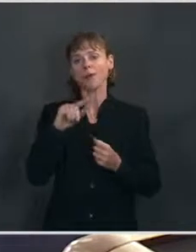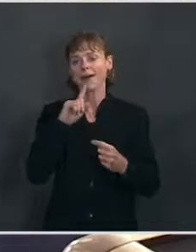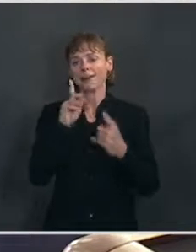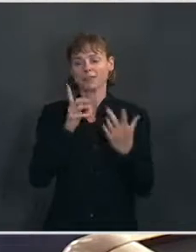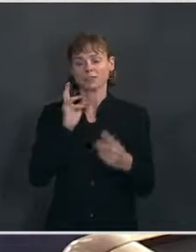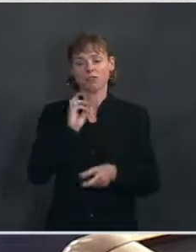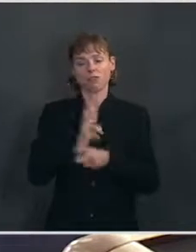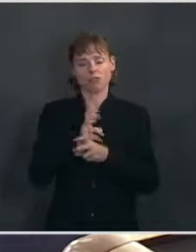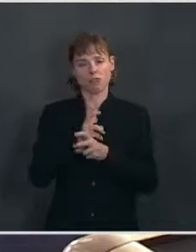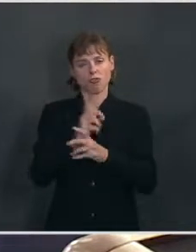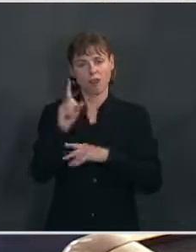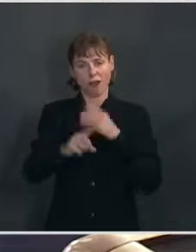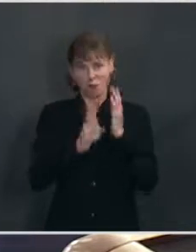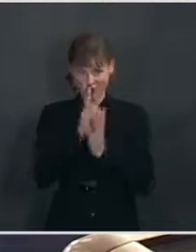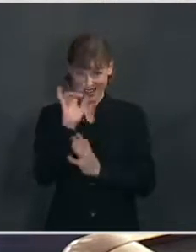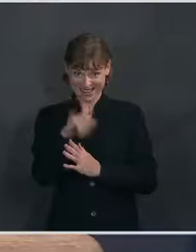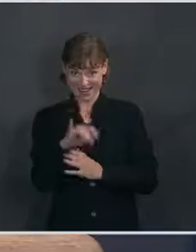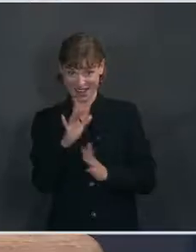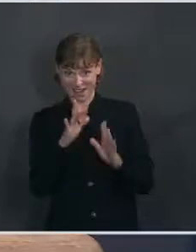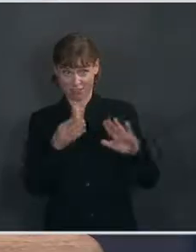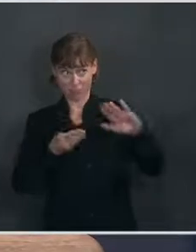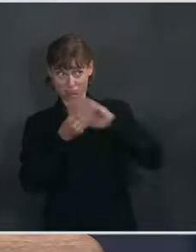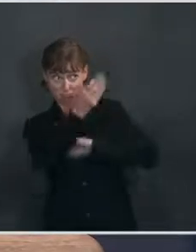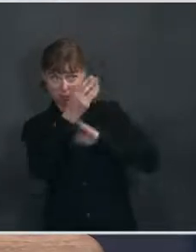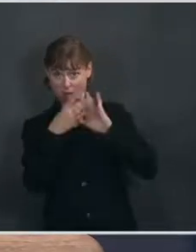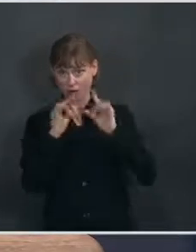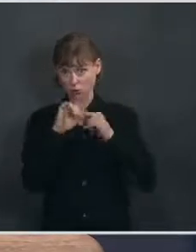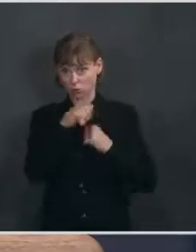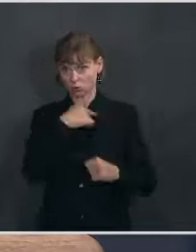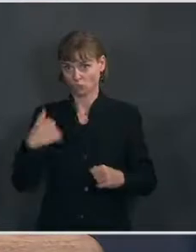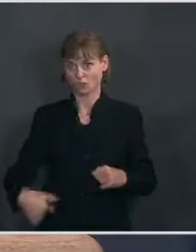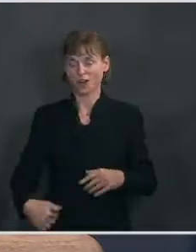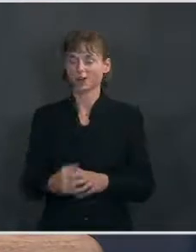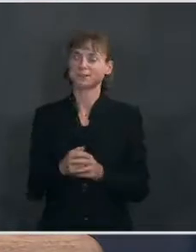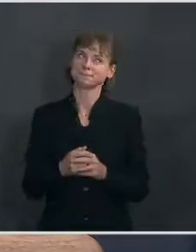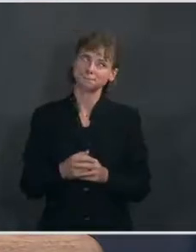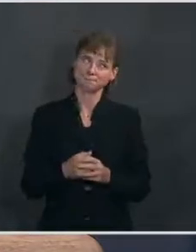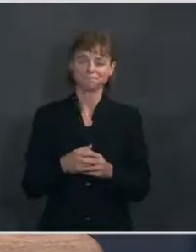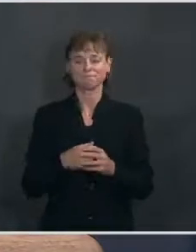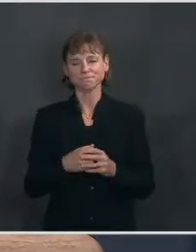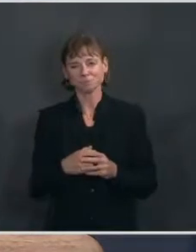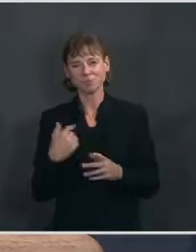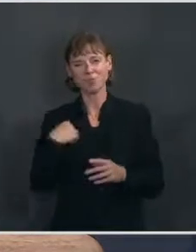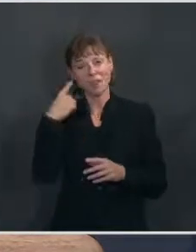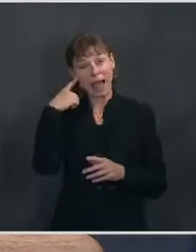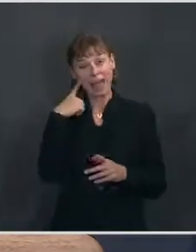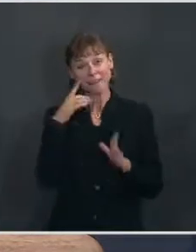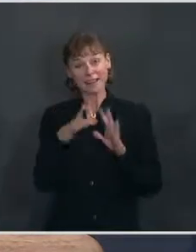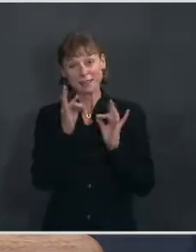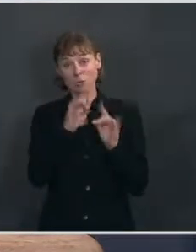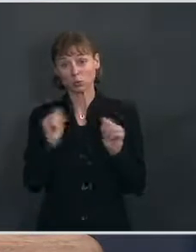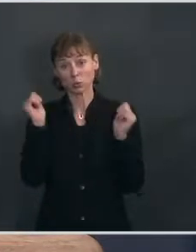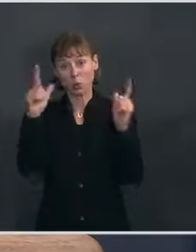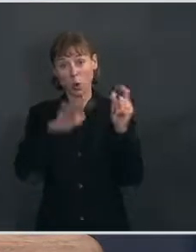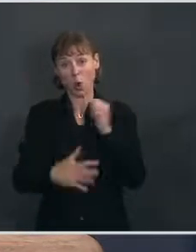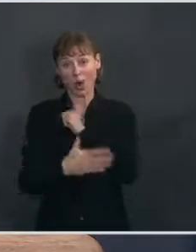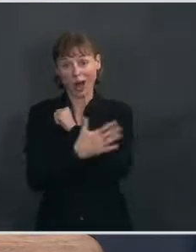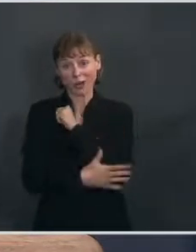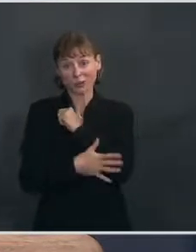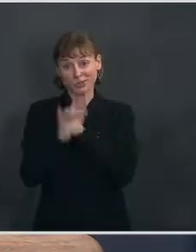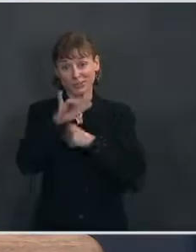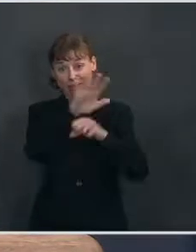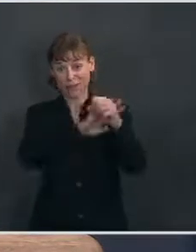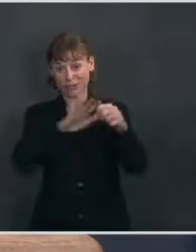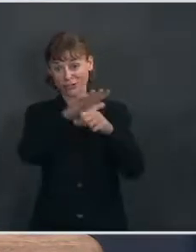Is that perhaps a message to China? I think it's a message to all countries in the region and